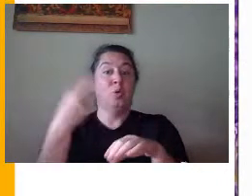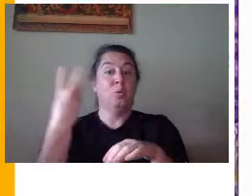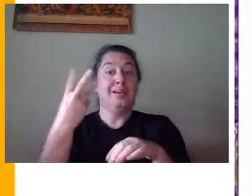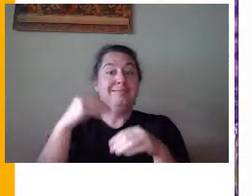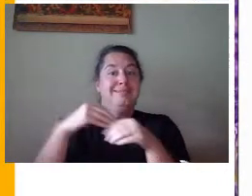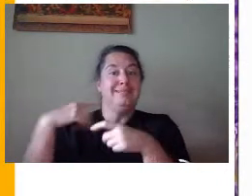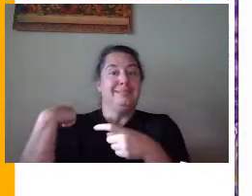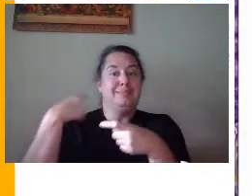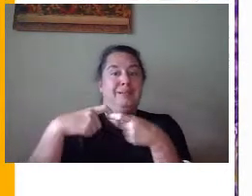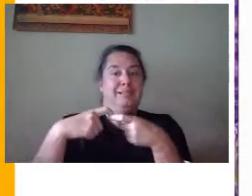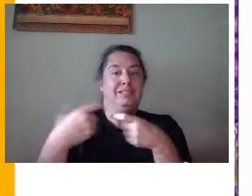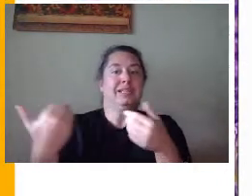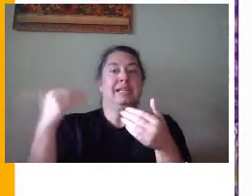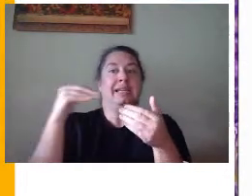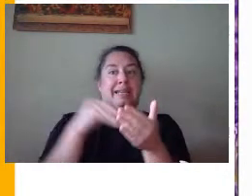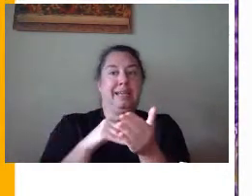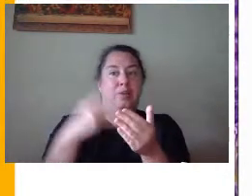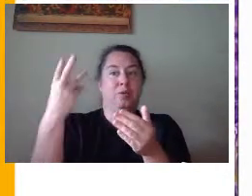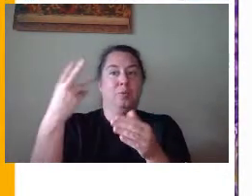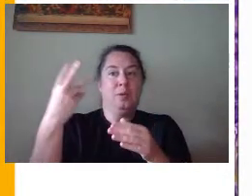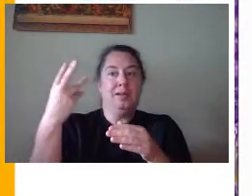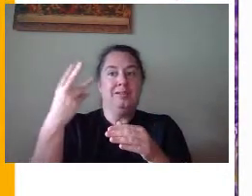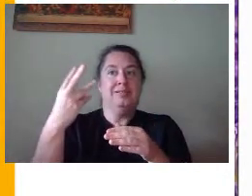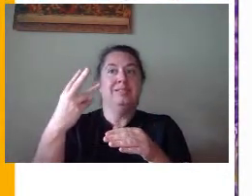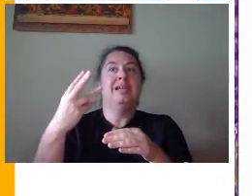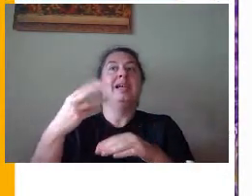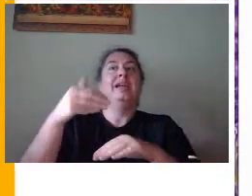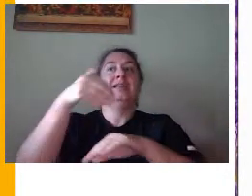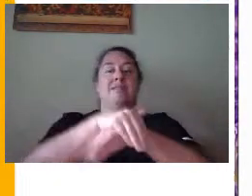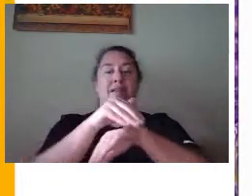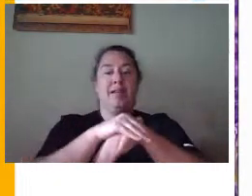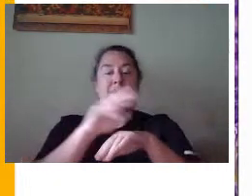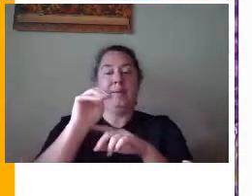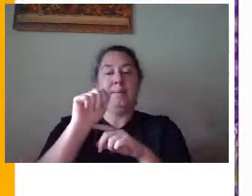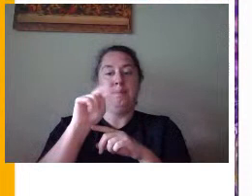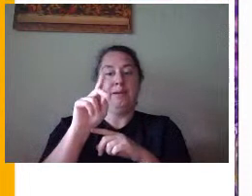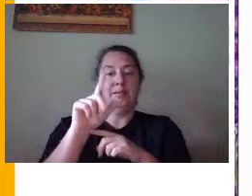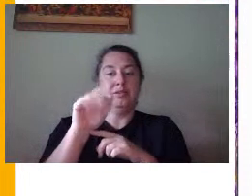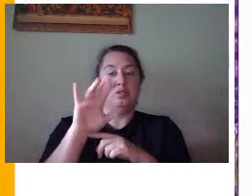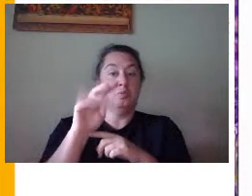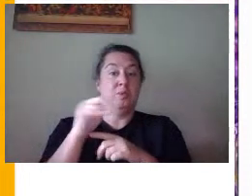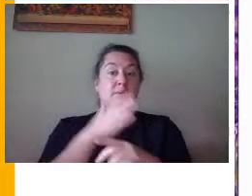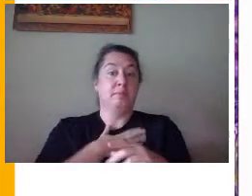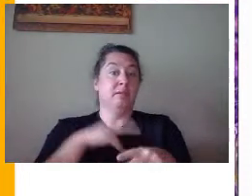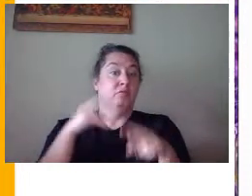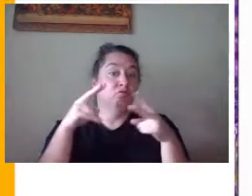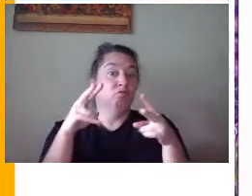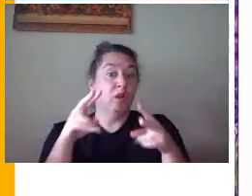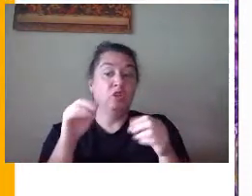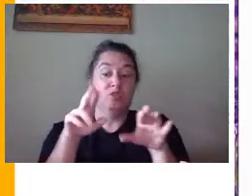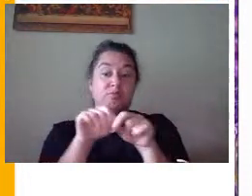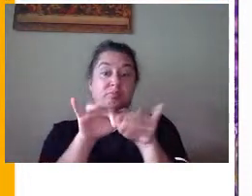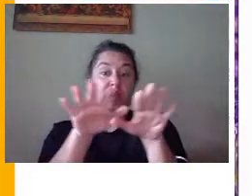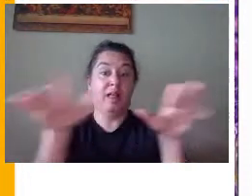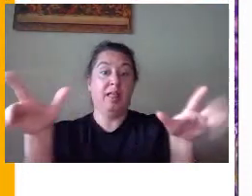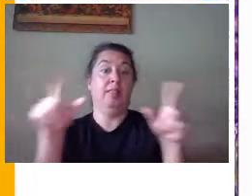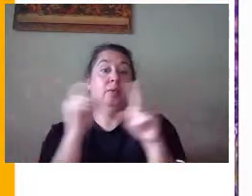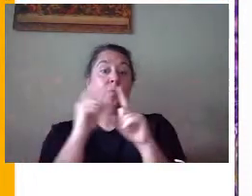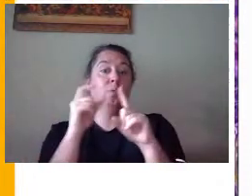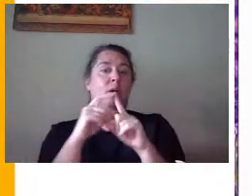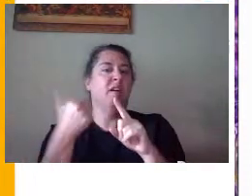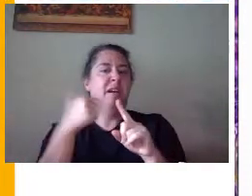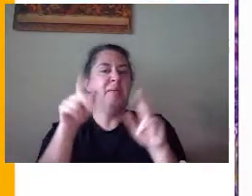and again Wednesday evening in Mandarin. So make sure you tune in or spread the word if you know someone who would benefit